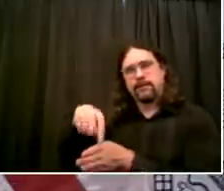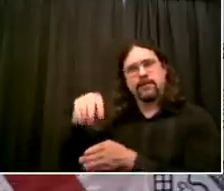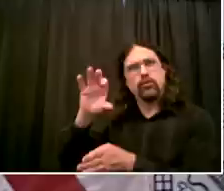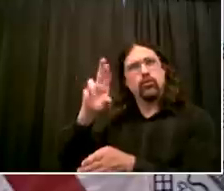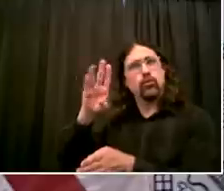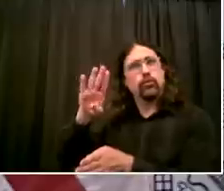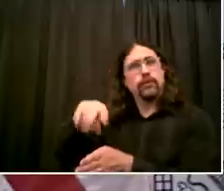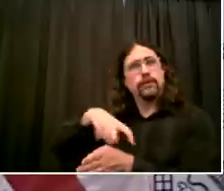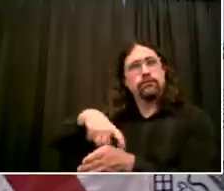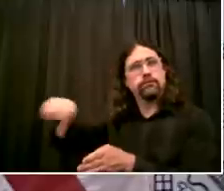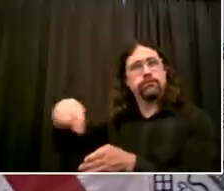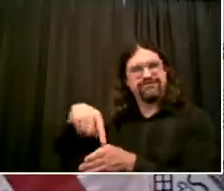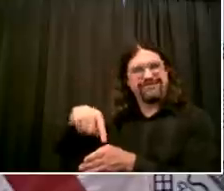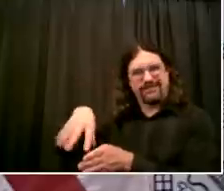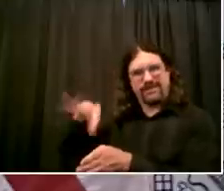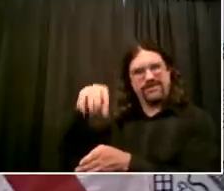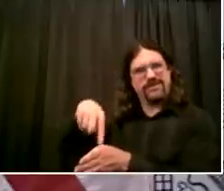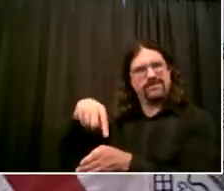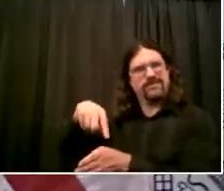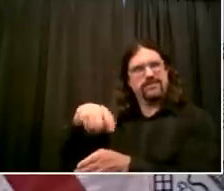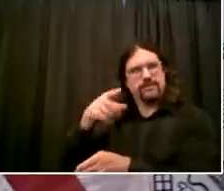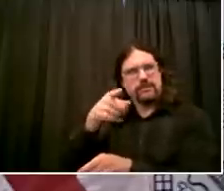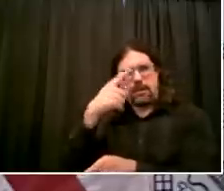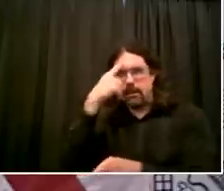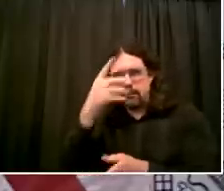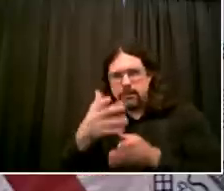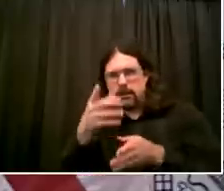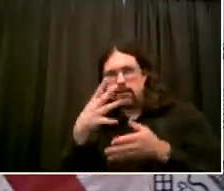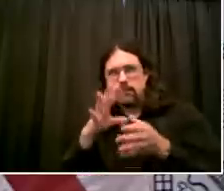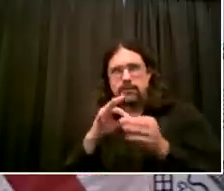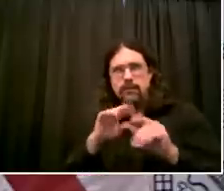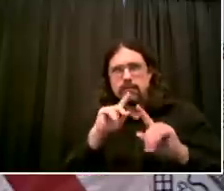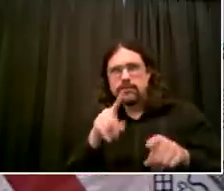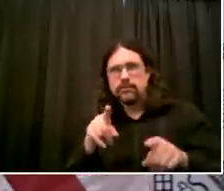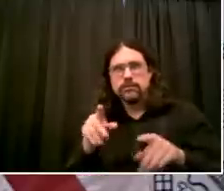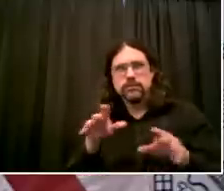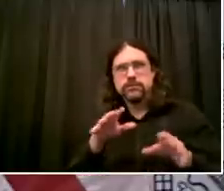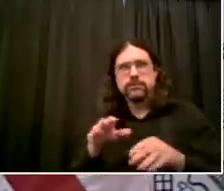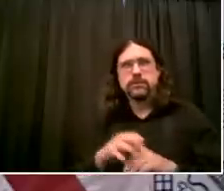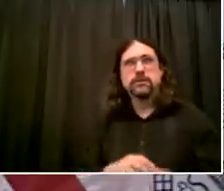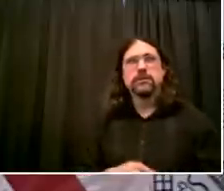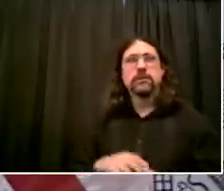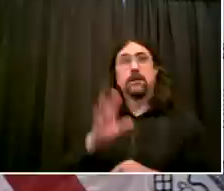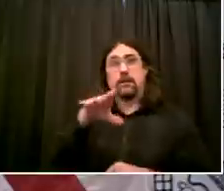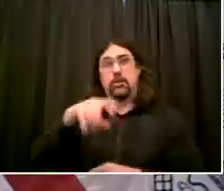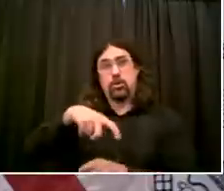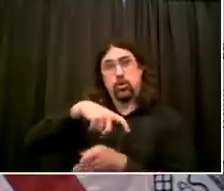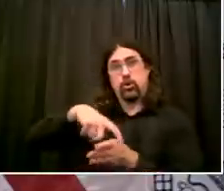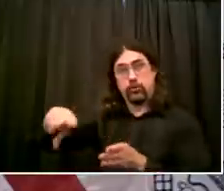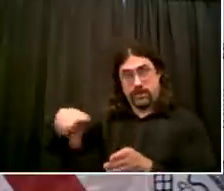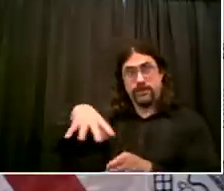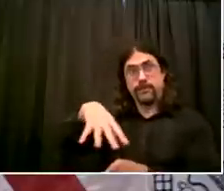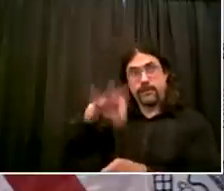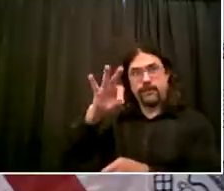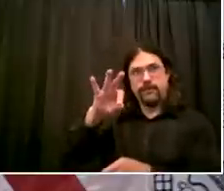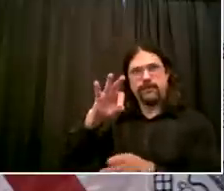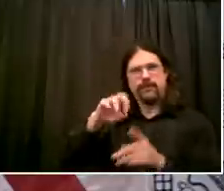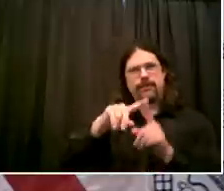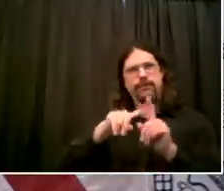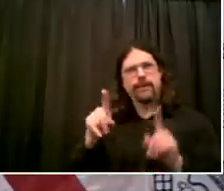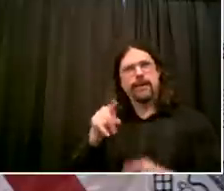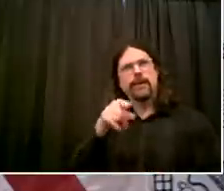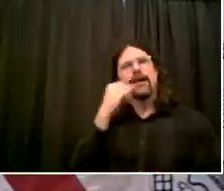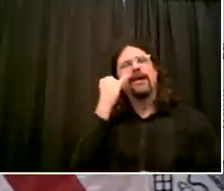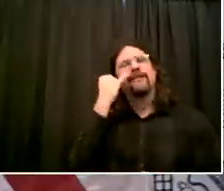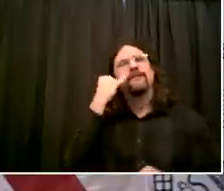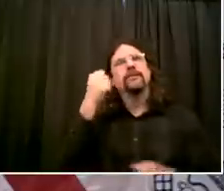deal with a car that's parked in that curb lane? Won't there have to be towing? You know, there are people who park